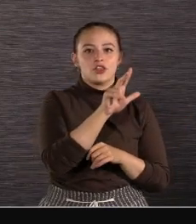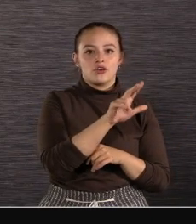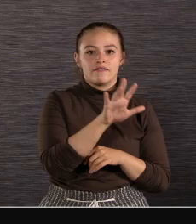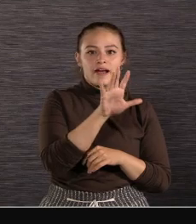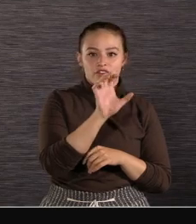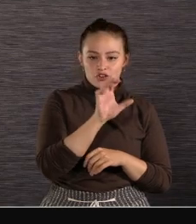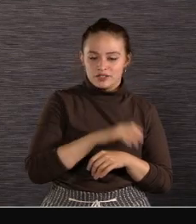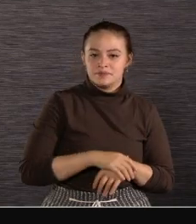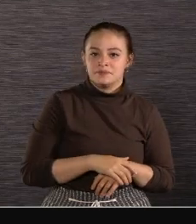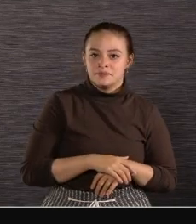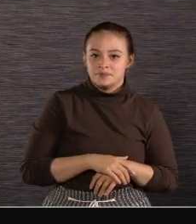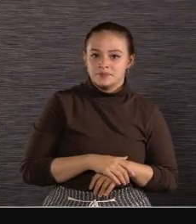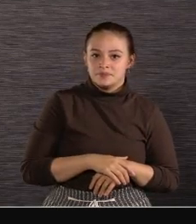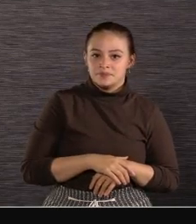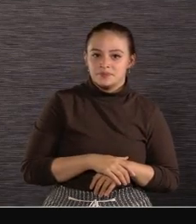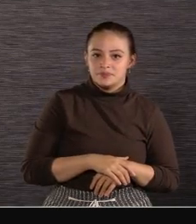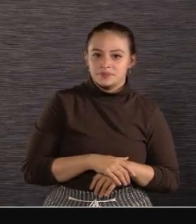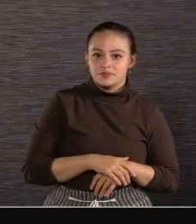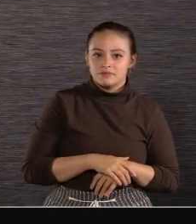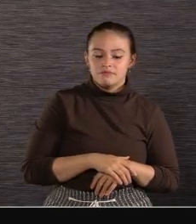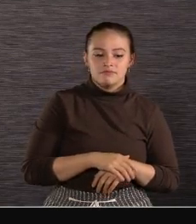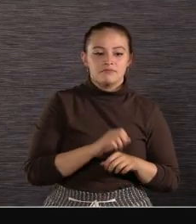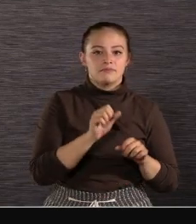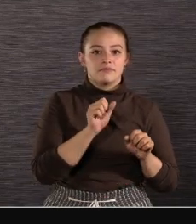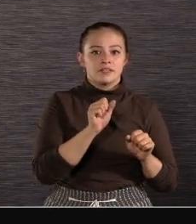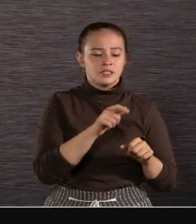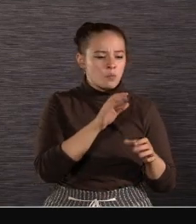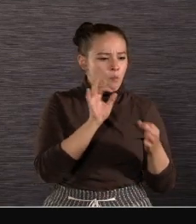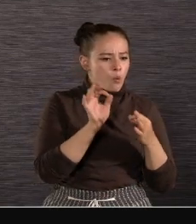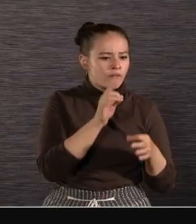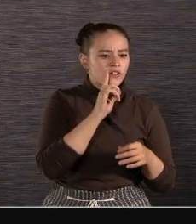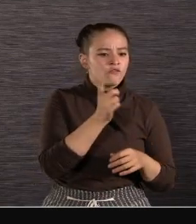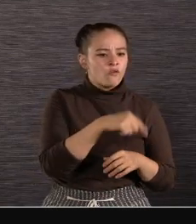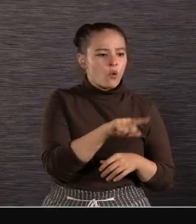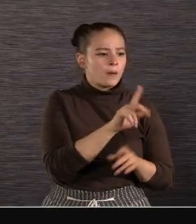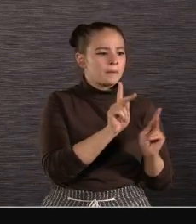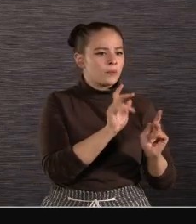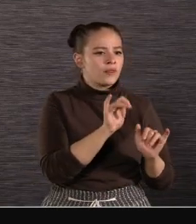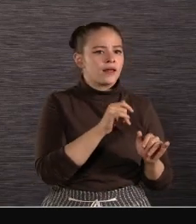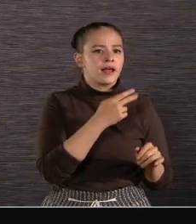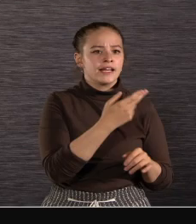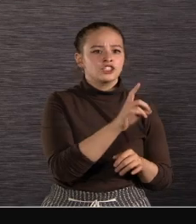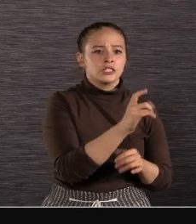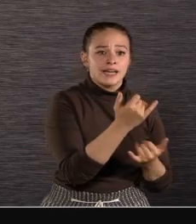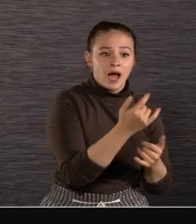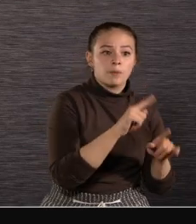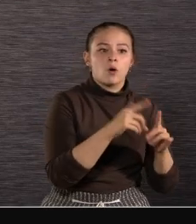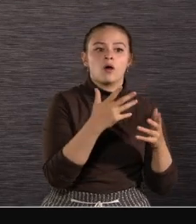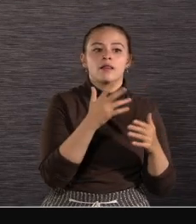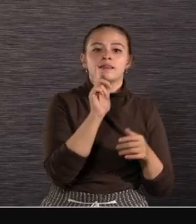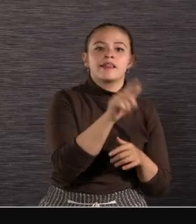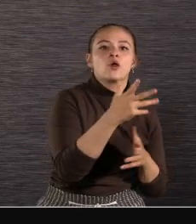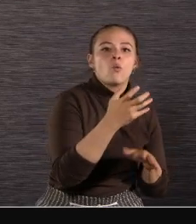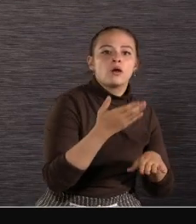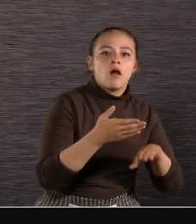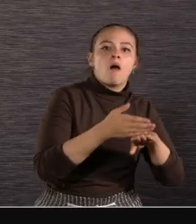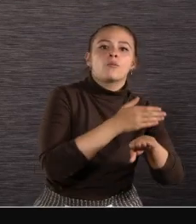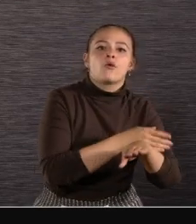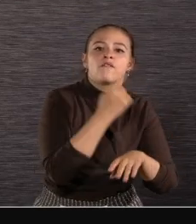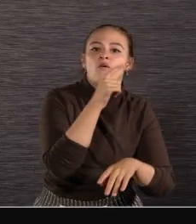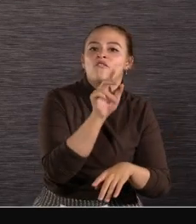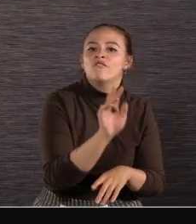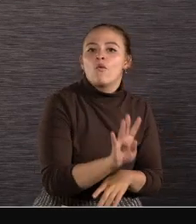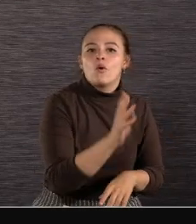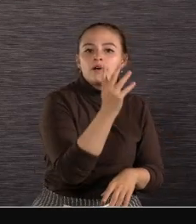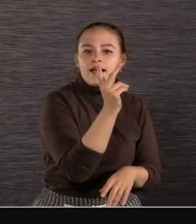Feature rich The camera is perfect for studios that are HD now With plans to upgrade to 4K in the future This